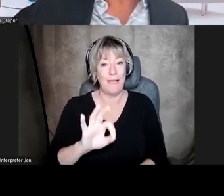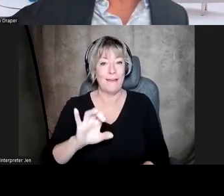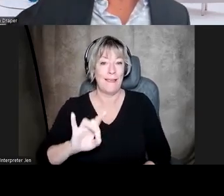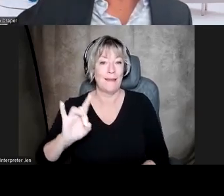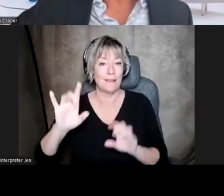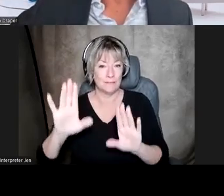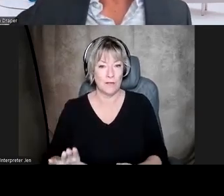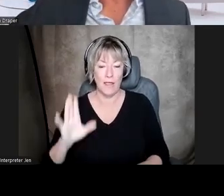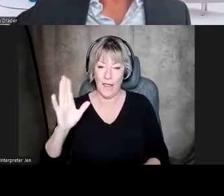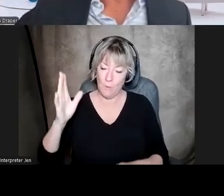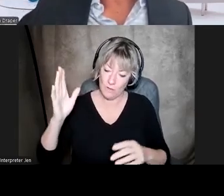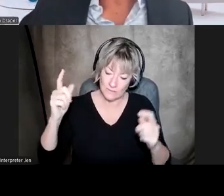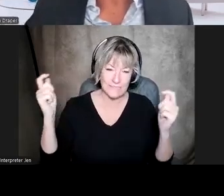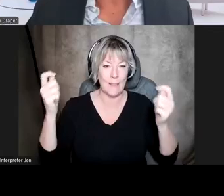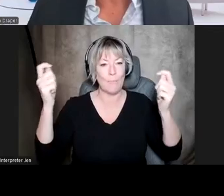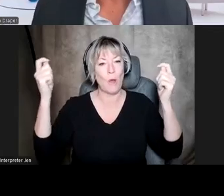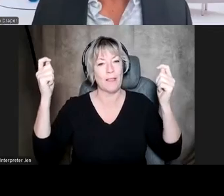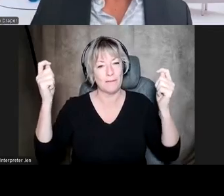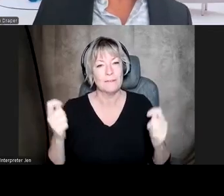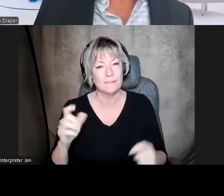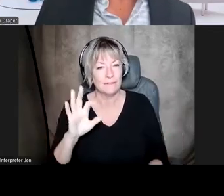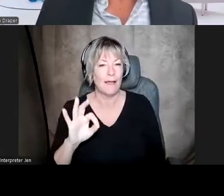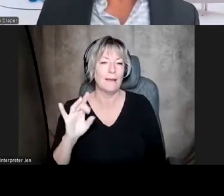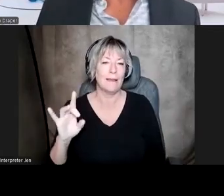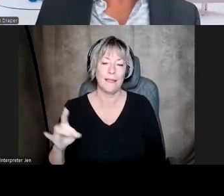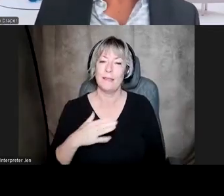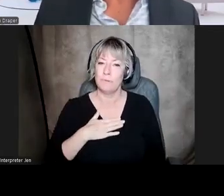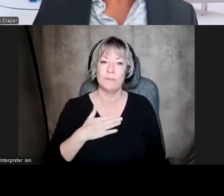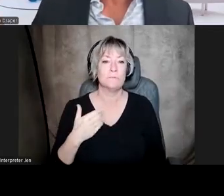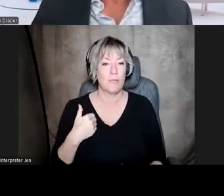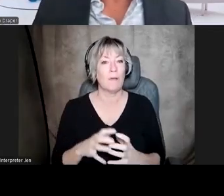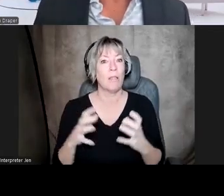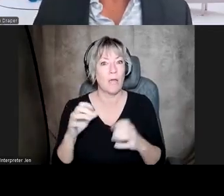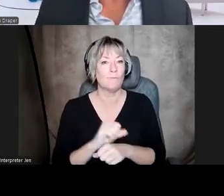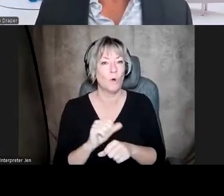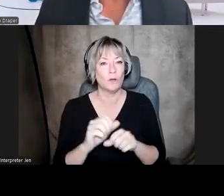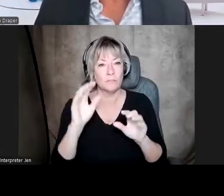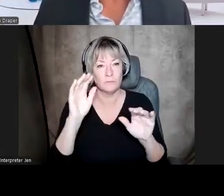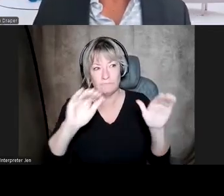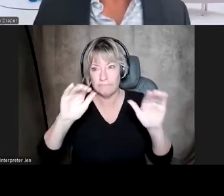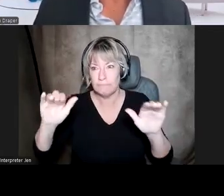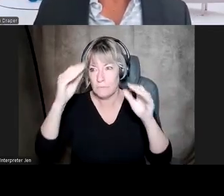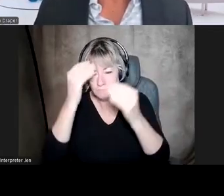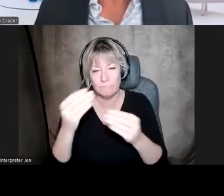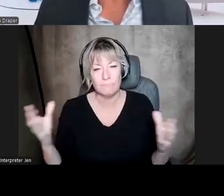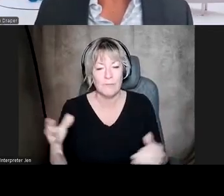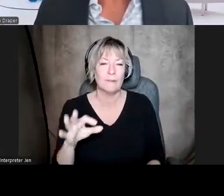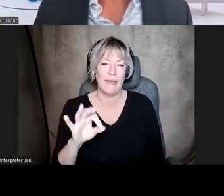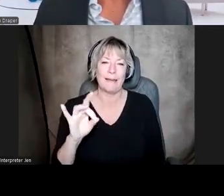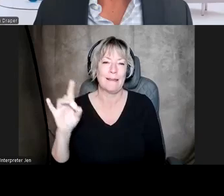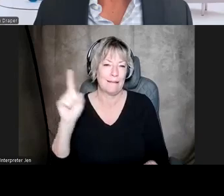glass in celebration of 9-8-8. Please, we've got a lot of work to get the news out. Let's do it on 9-8-8 day.